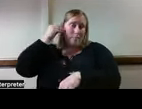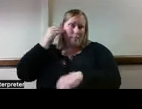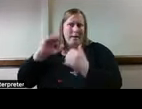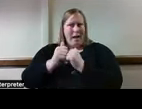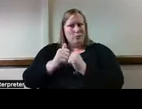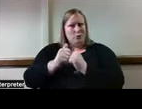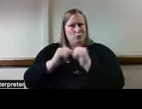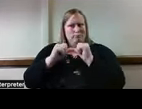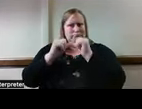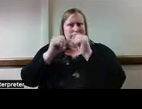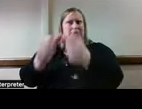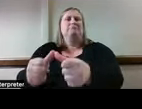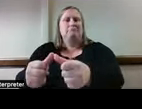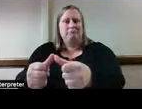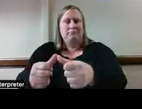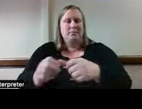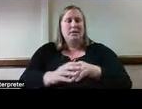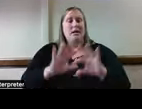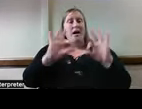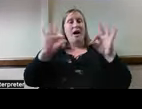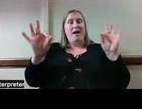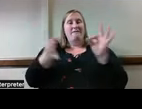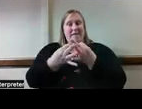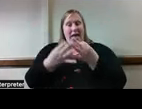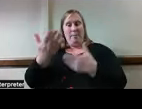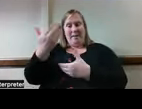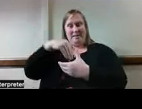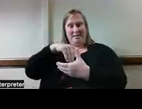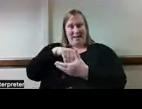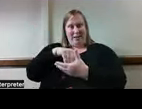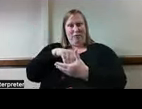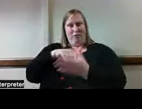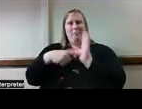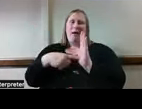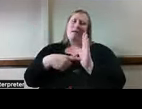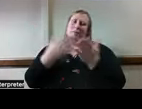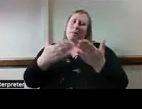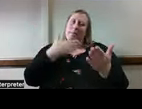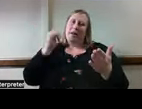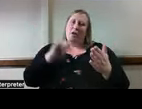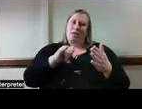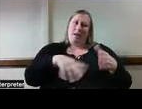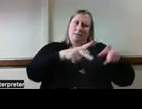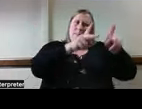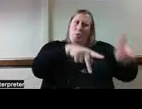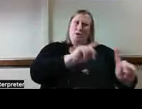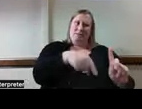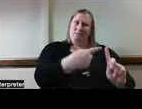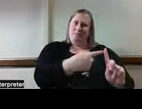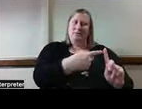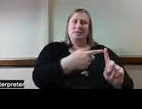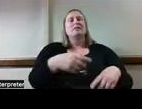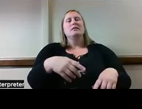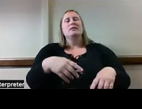A family-centered model may be better than a person-centered model in this case. Of course, what they're asking for is